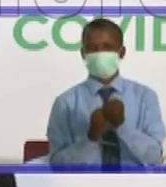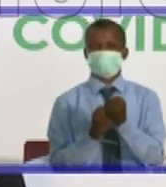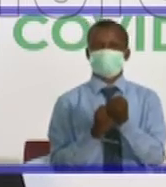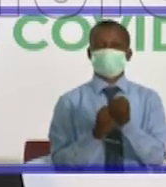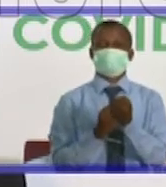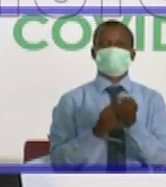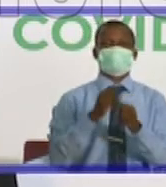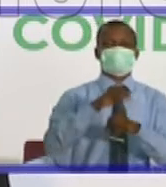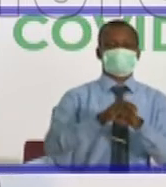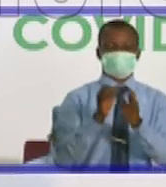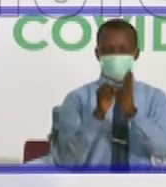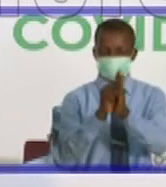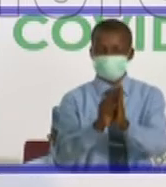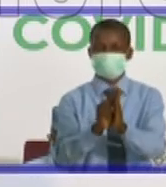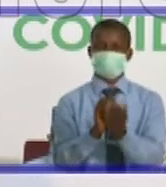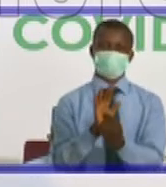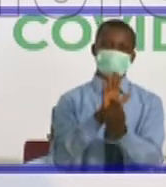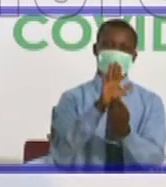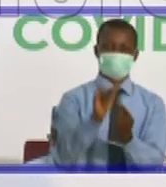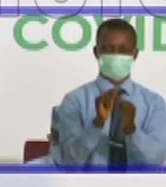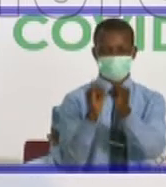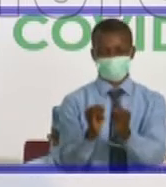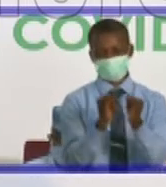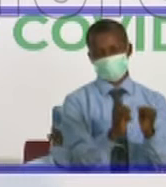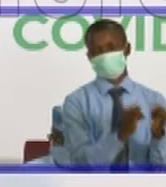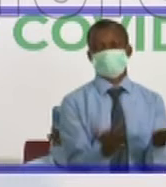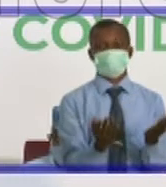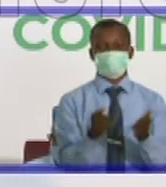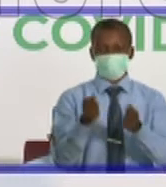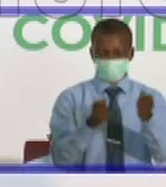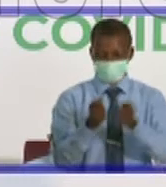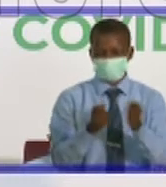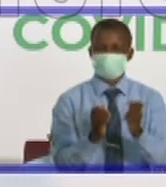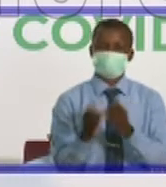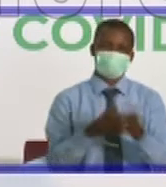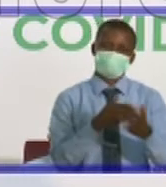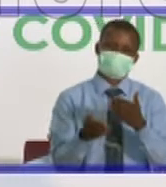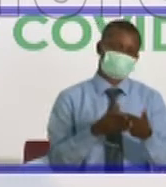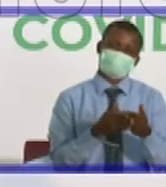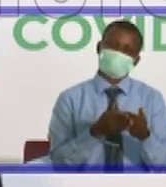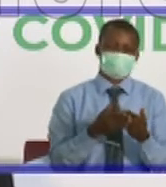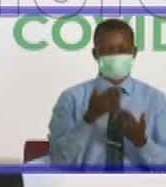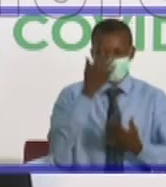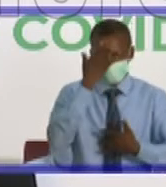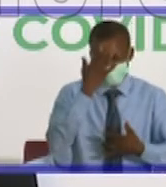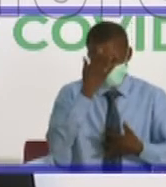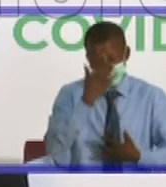symptoms the individual has, managing whatever pre-existing conditions,